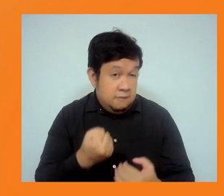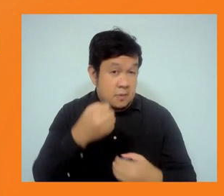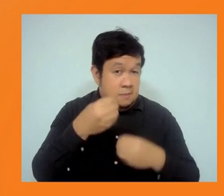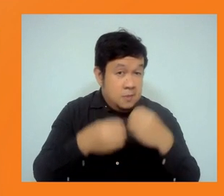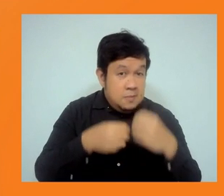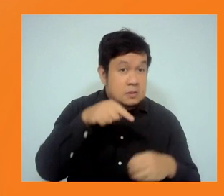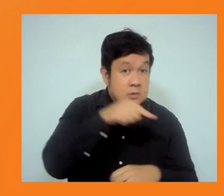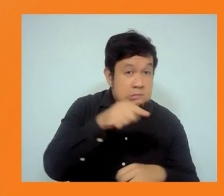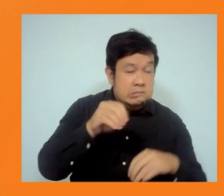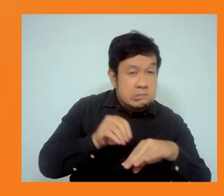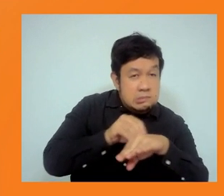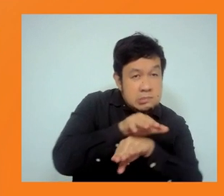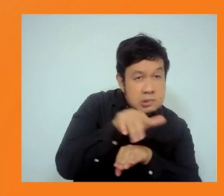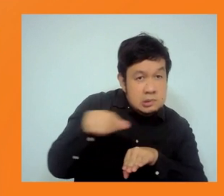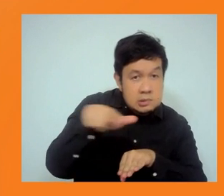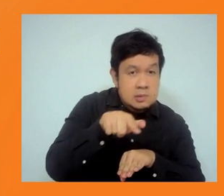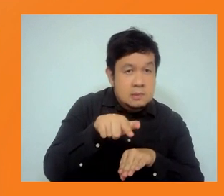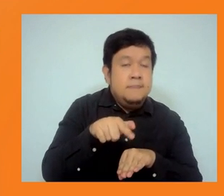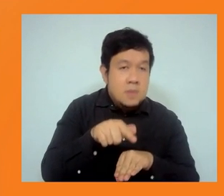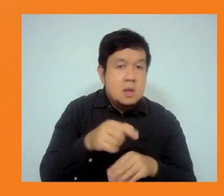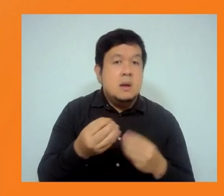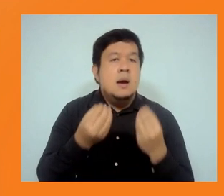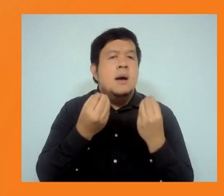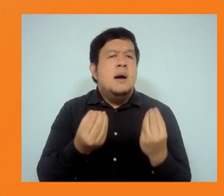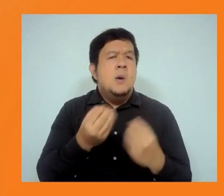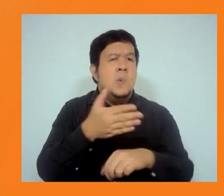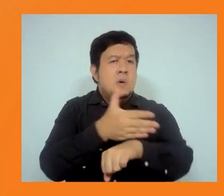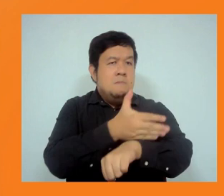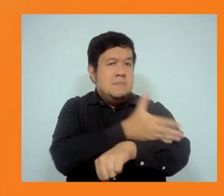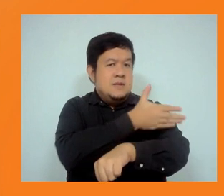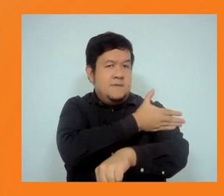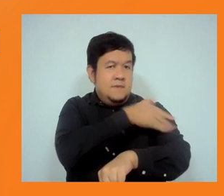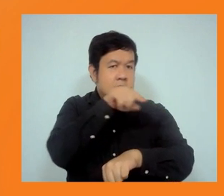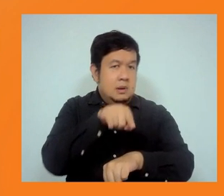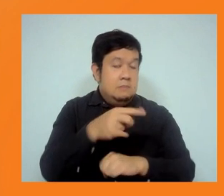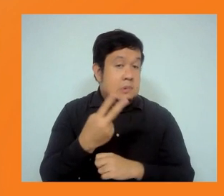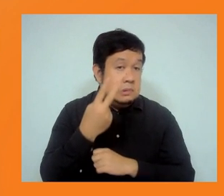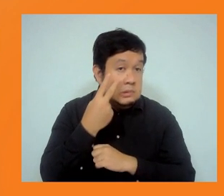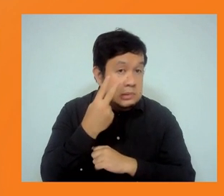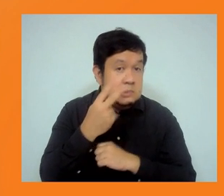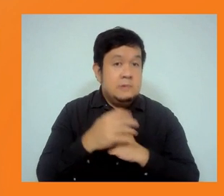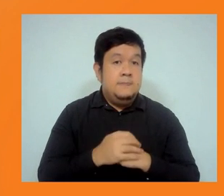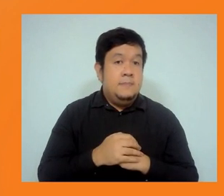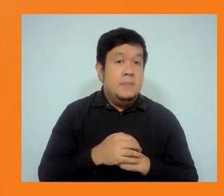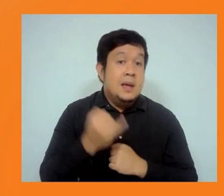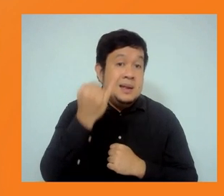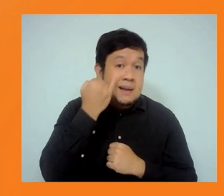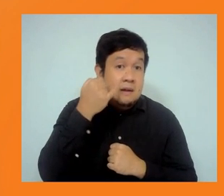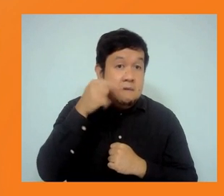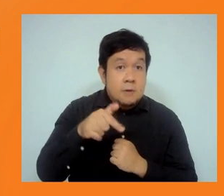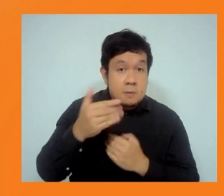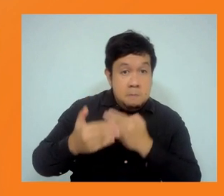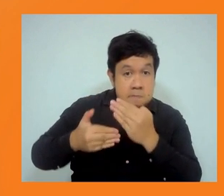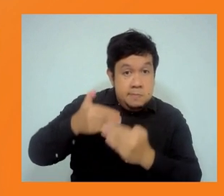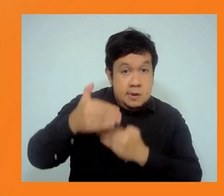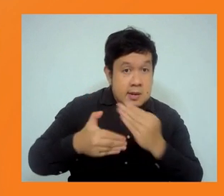improve that. It's pretty interesting process for us. And actually, I do have to thank the NGO forum for this,